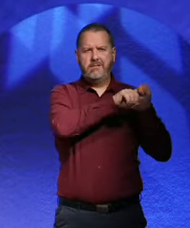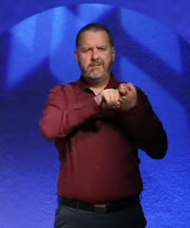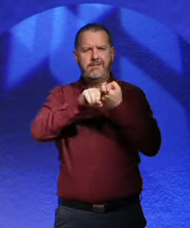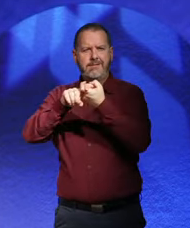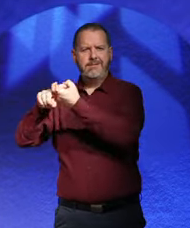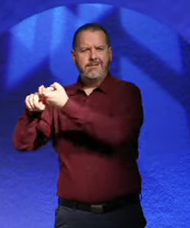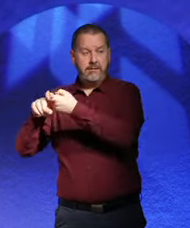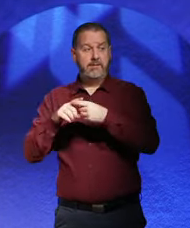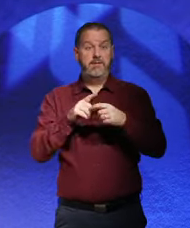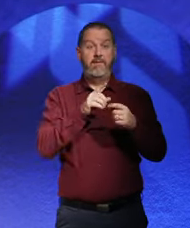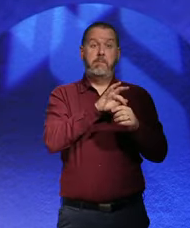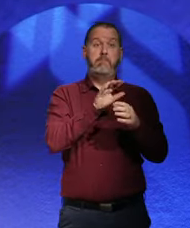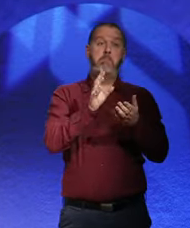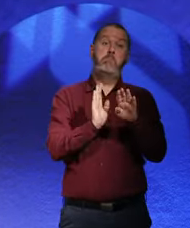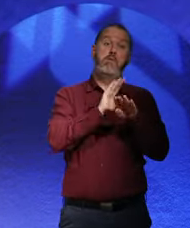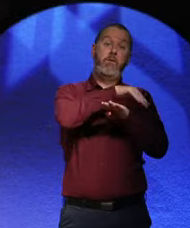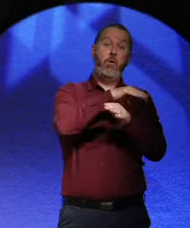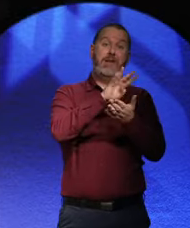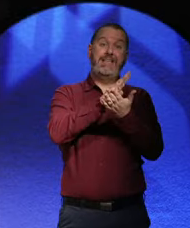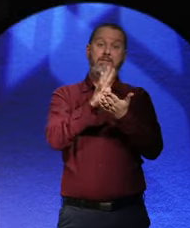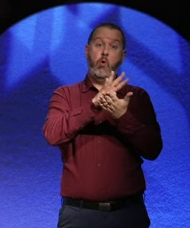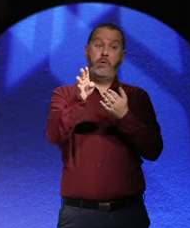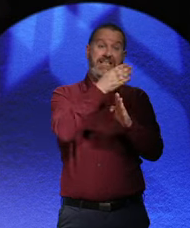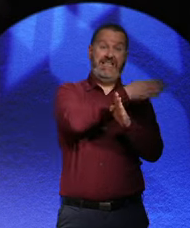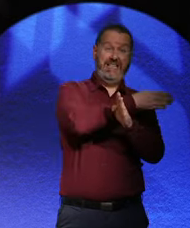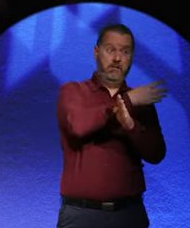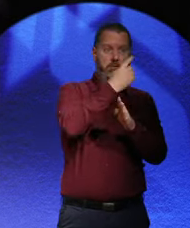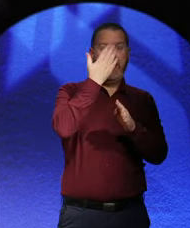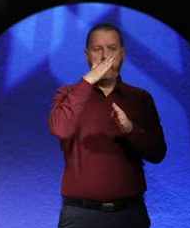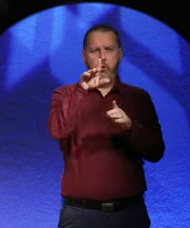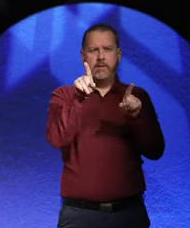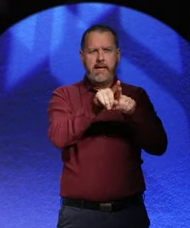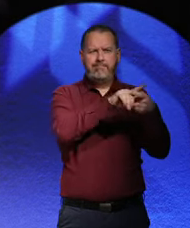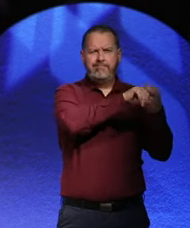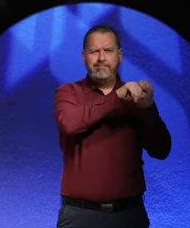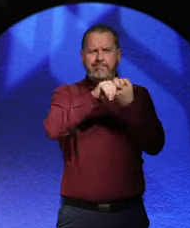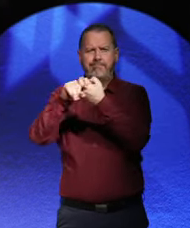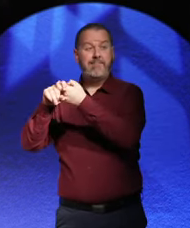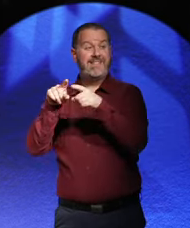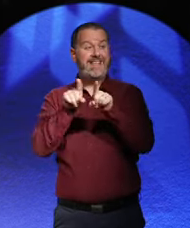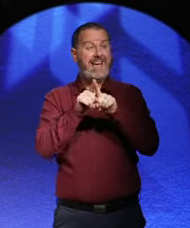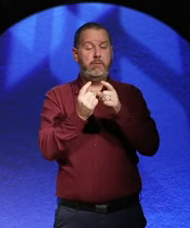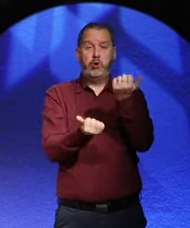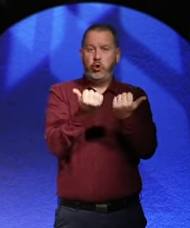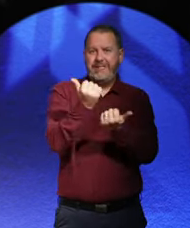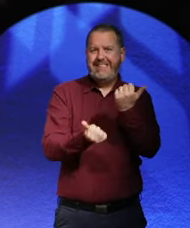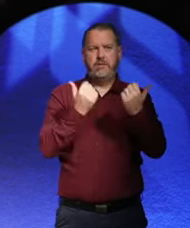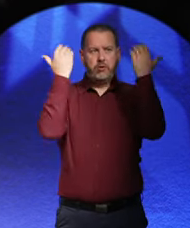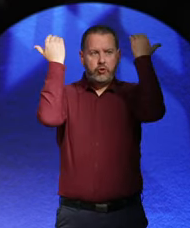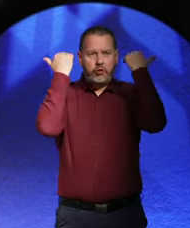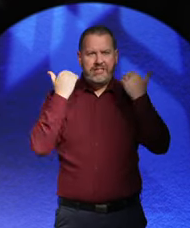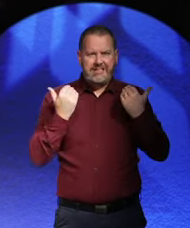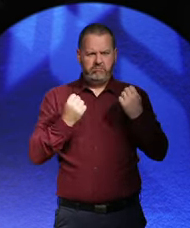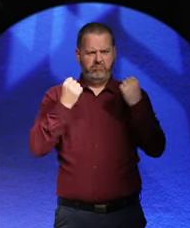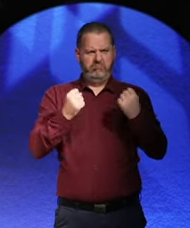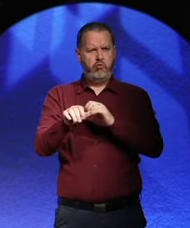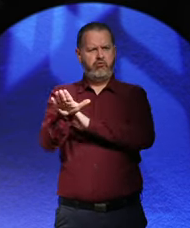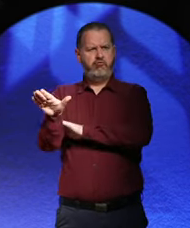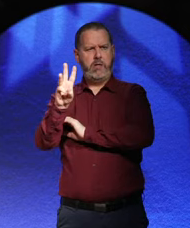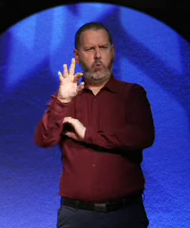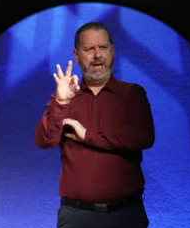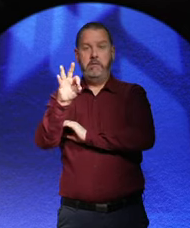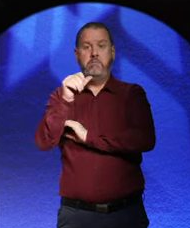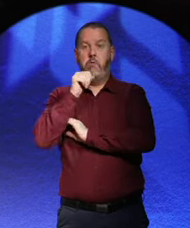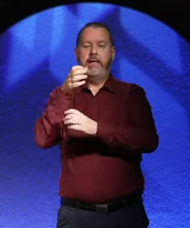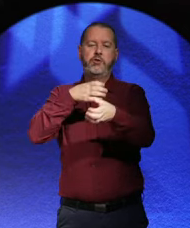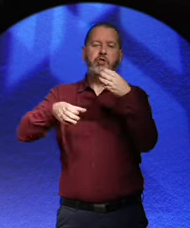before 1914. And the judiciary didn't change. The judiciary was very right-wing. And during the Weimar period, it